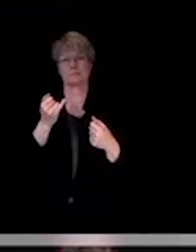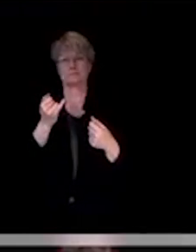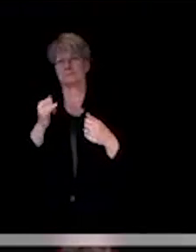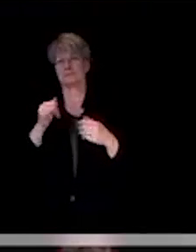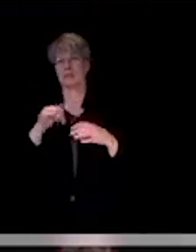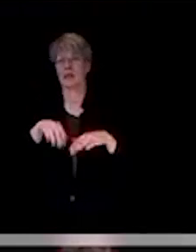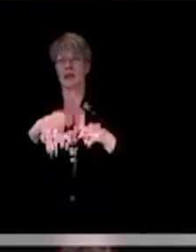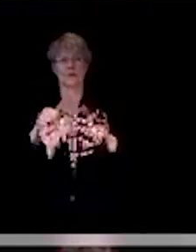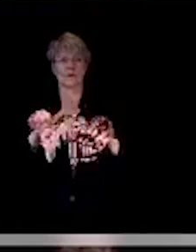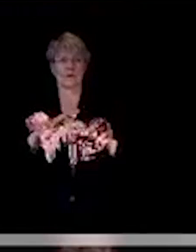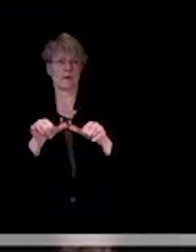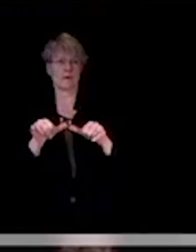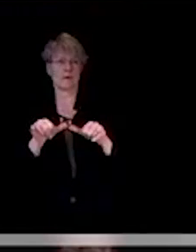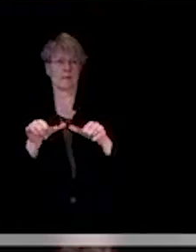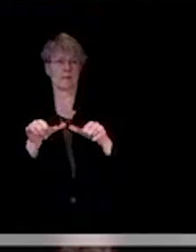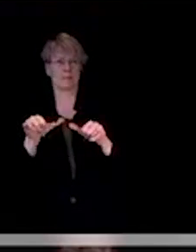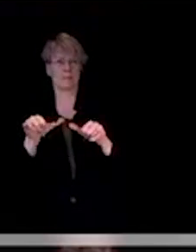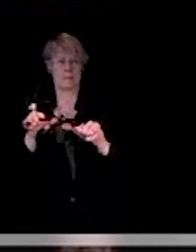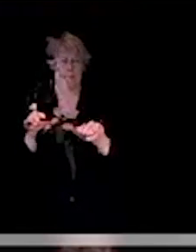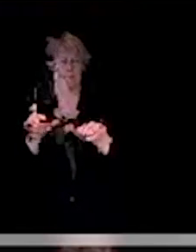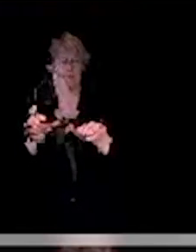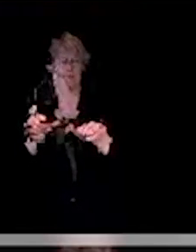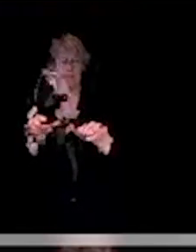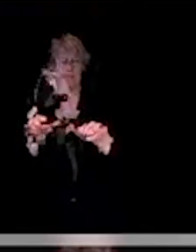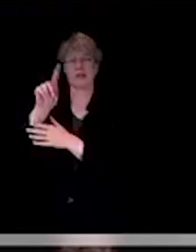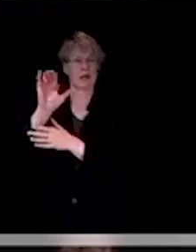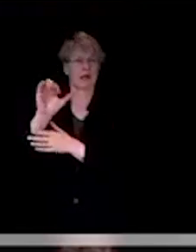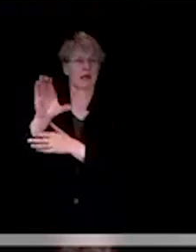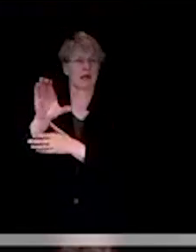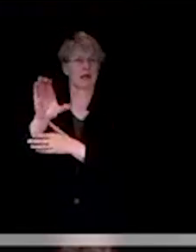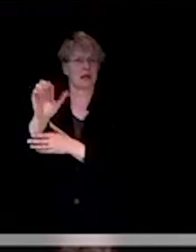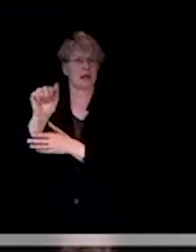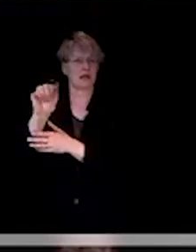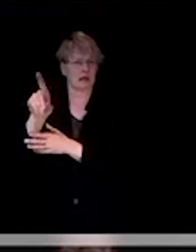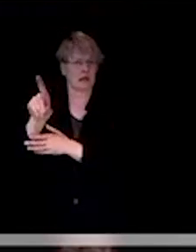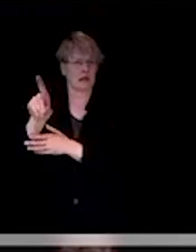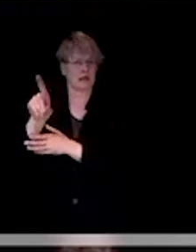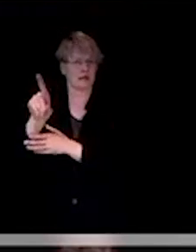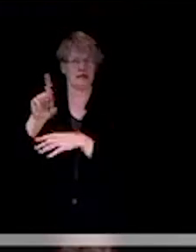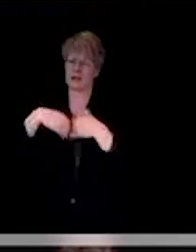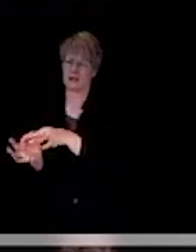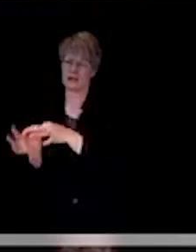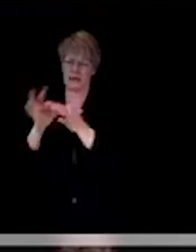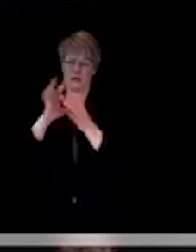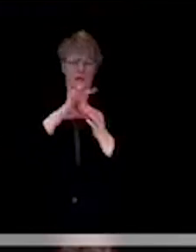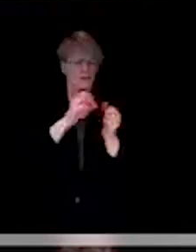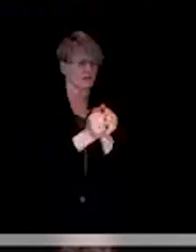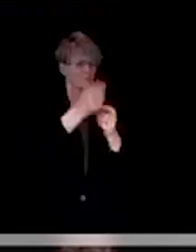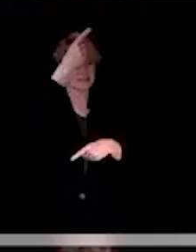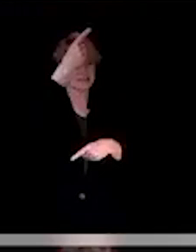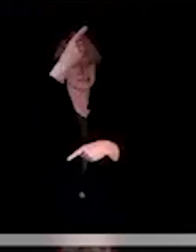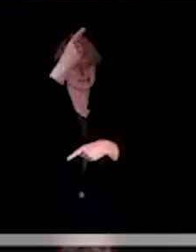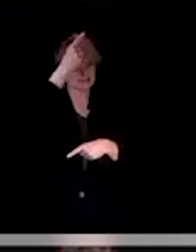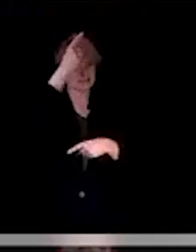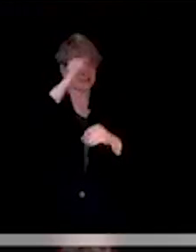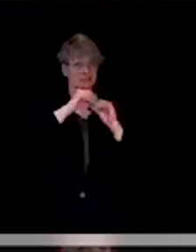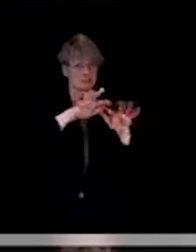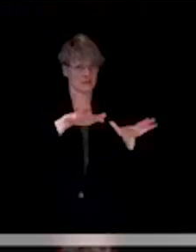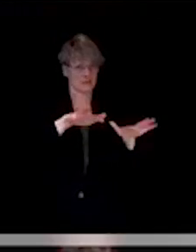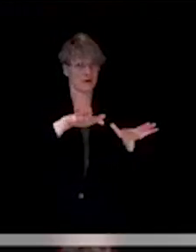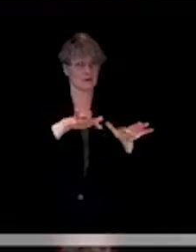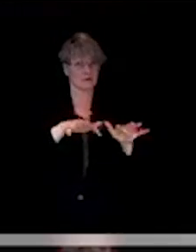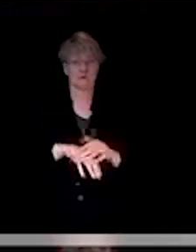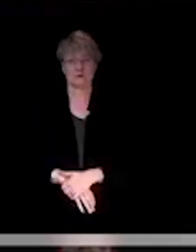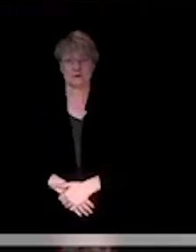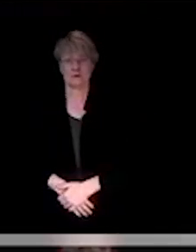amount of nucleic acid in there and how that correlates with disease transmission. And so there's a lot of